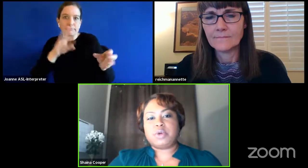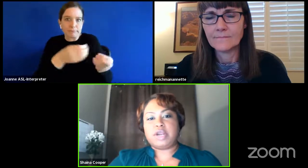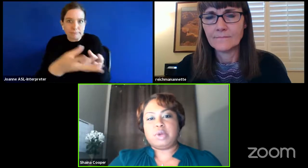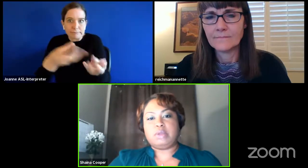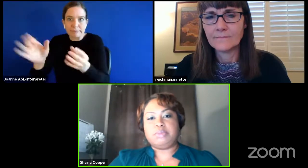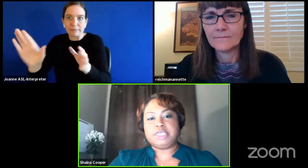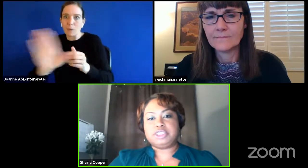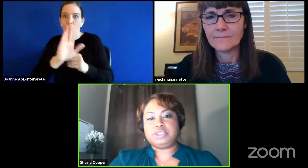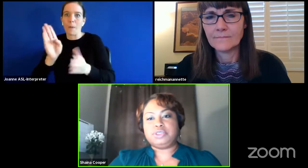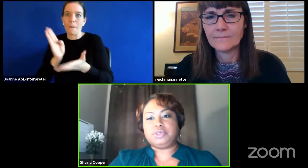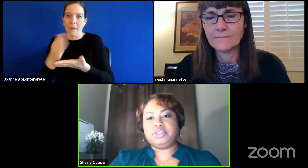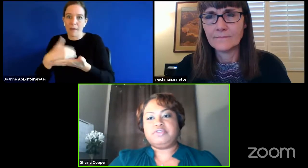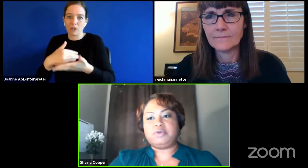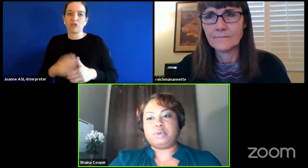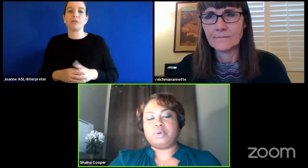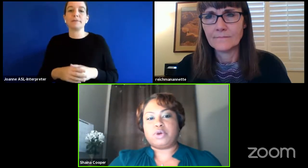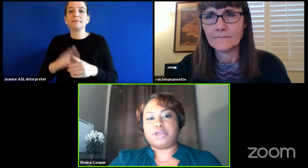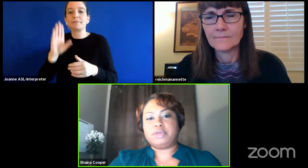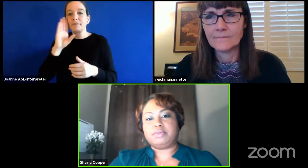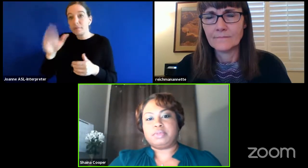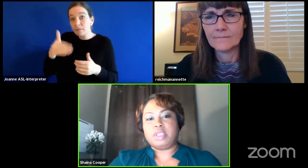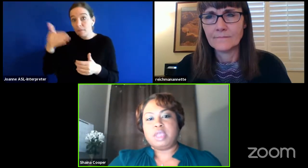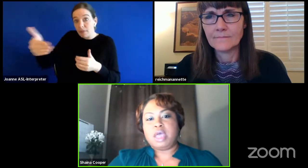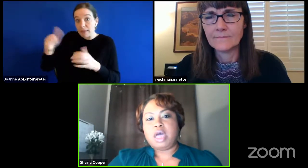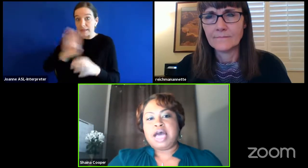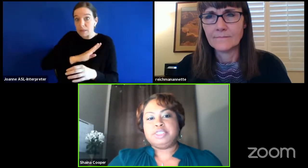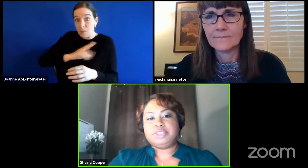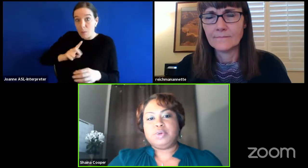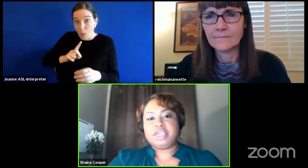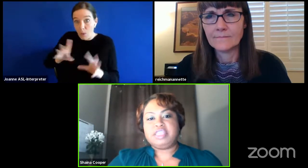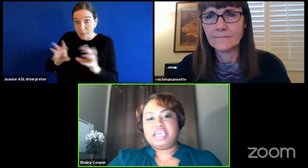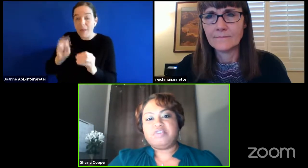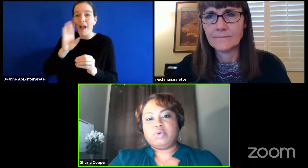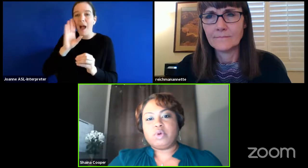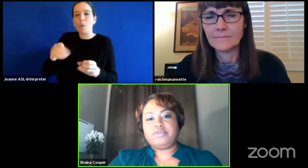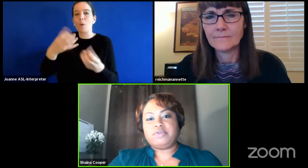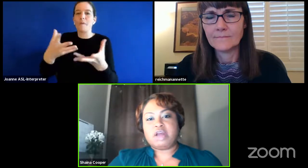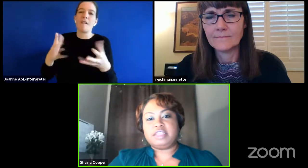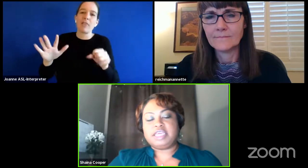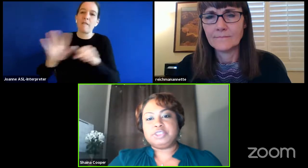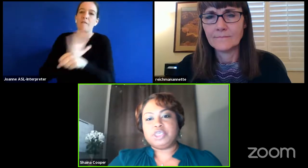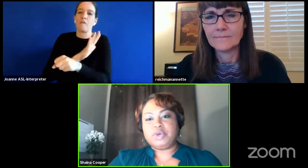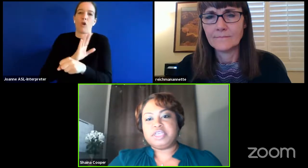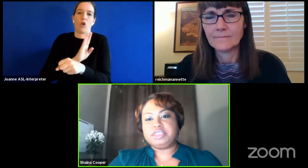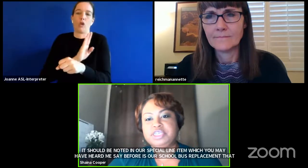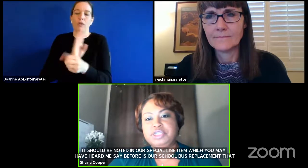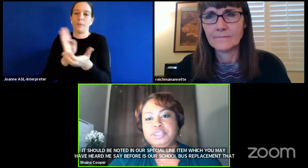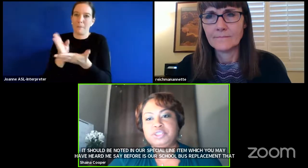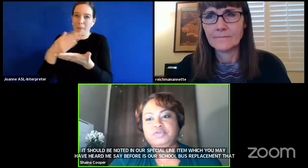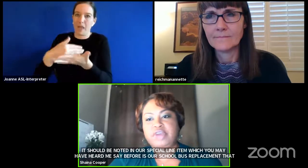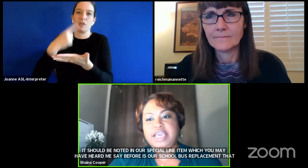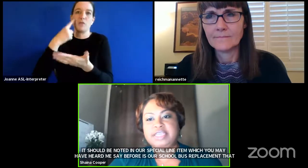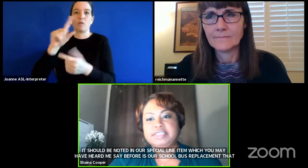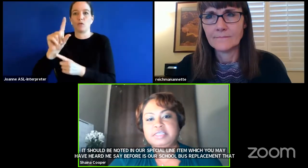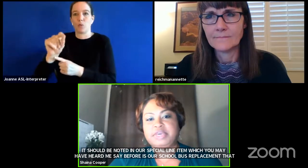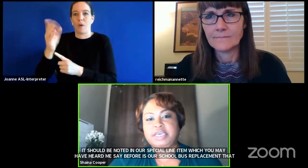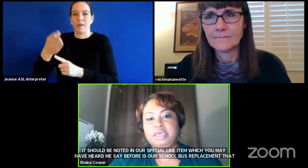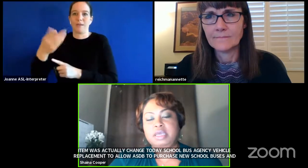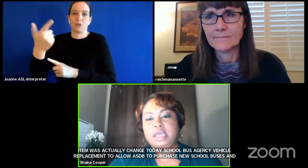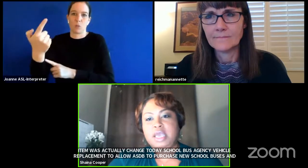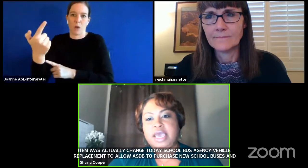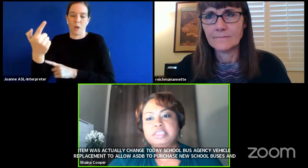2021 budget to the full board i do want to thank everyone for all that they do and continue to do for